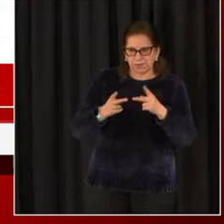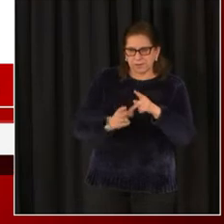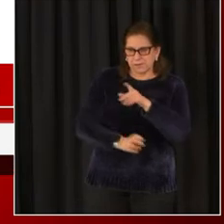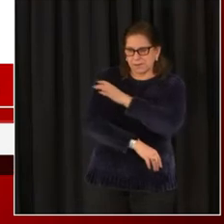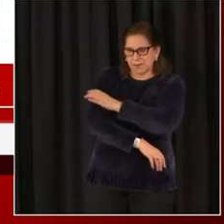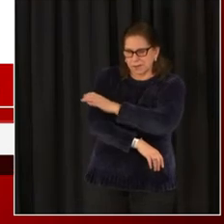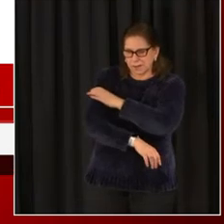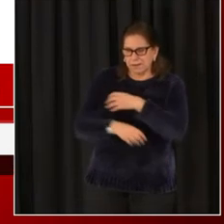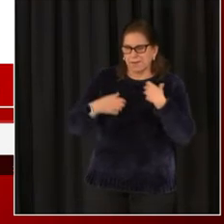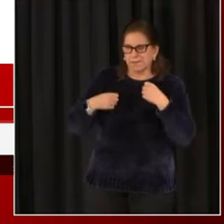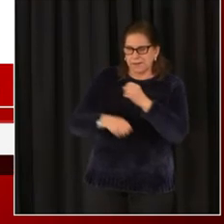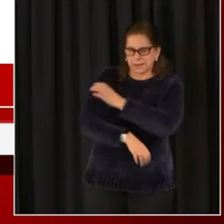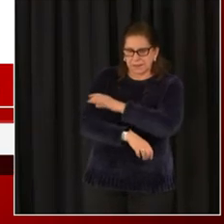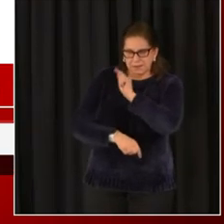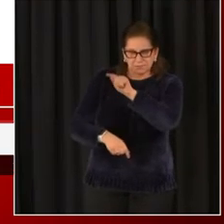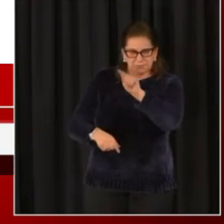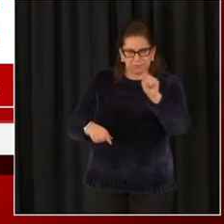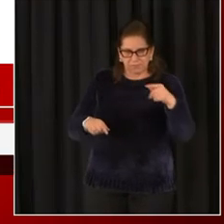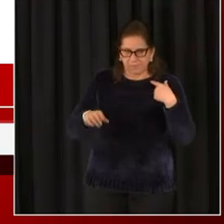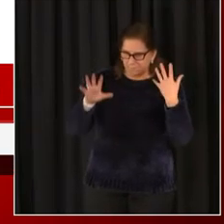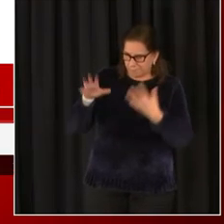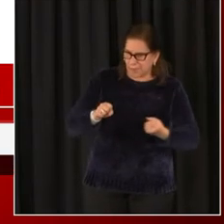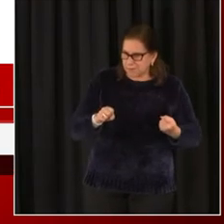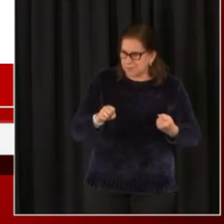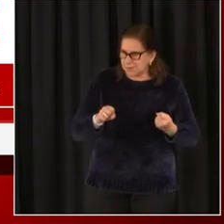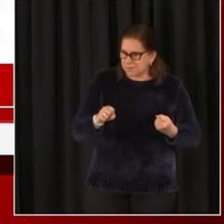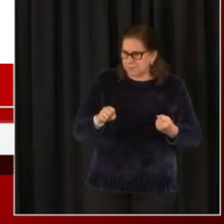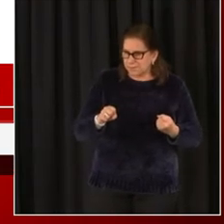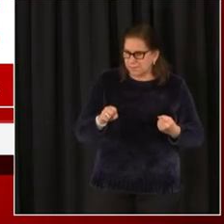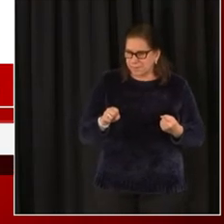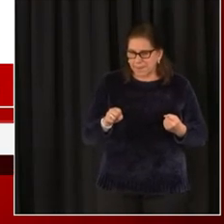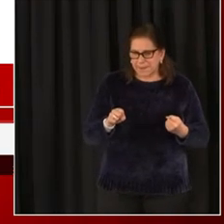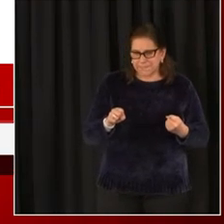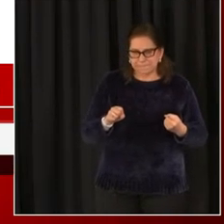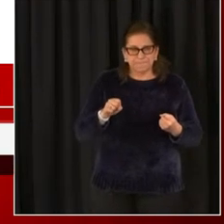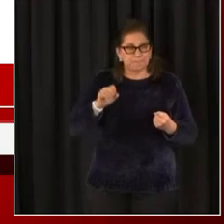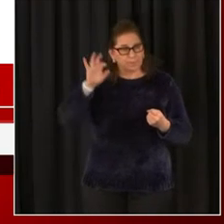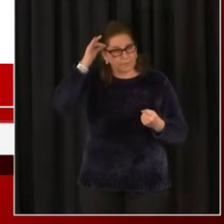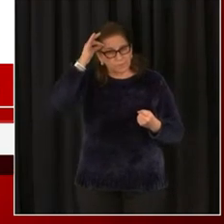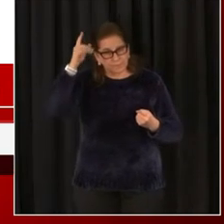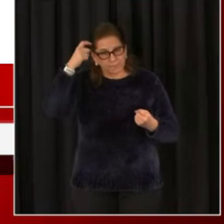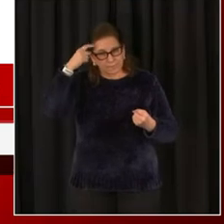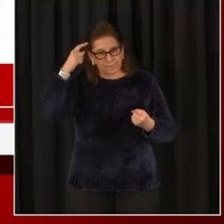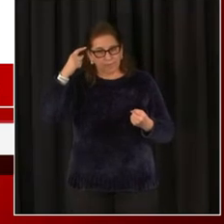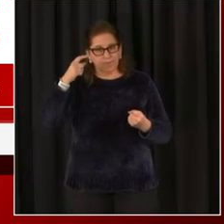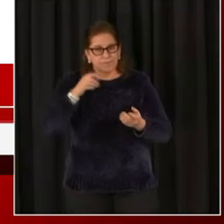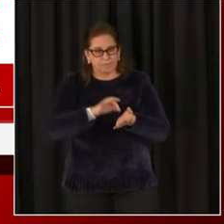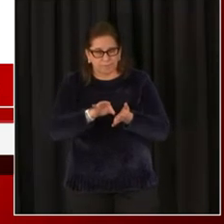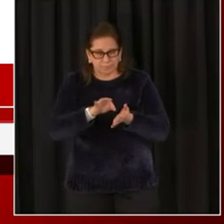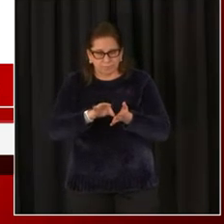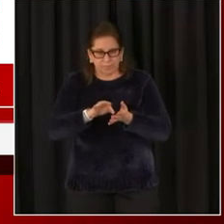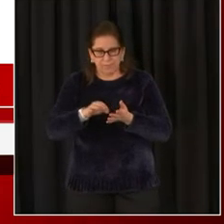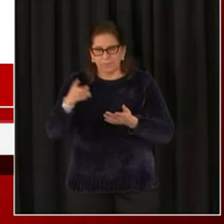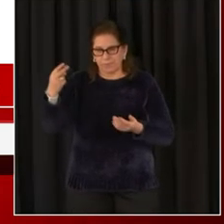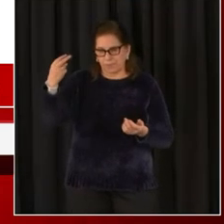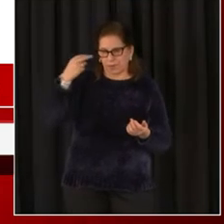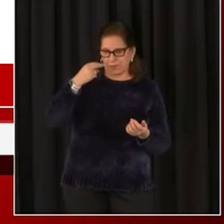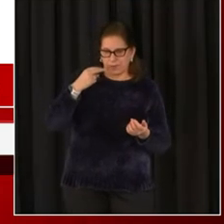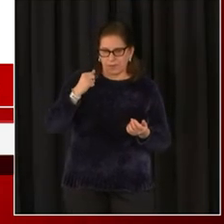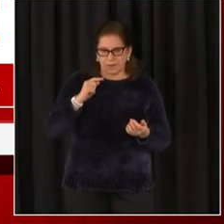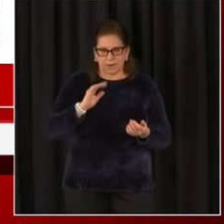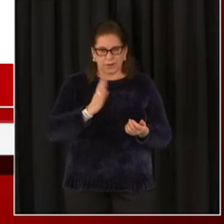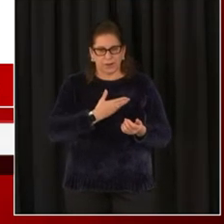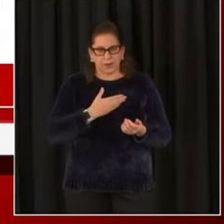so those vaccines, uh, clinics are planned and the federal government does account for that when they're looking at our